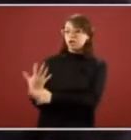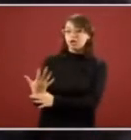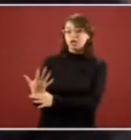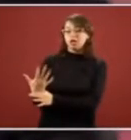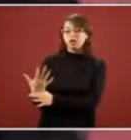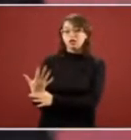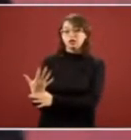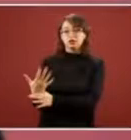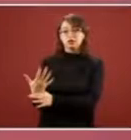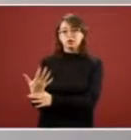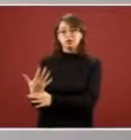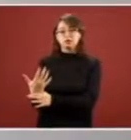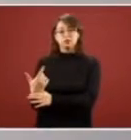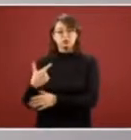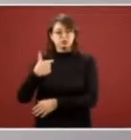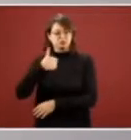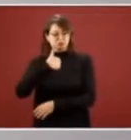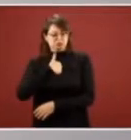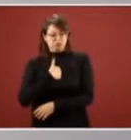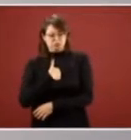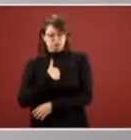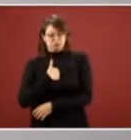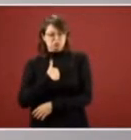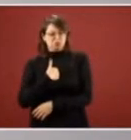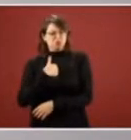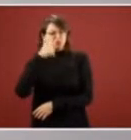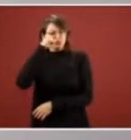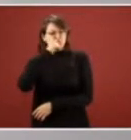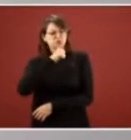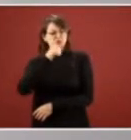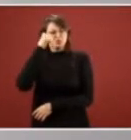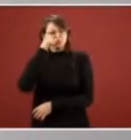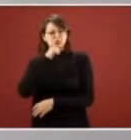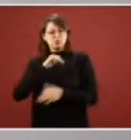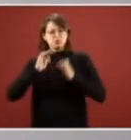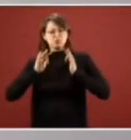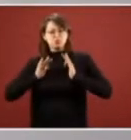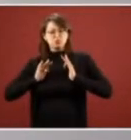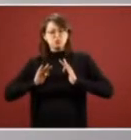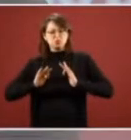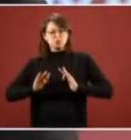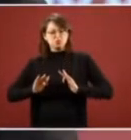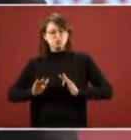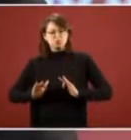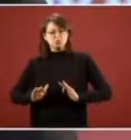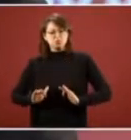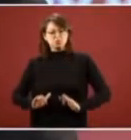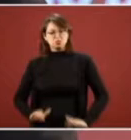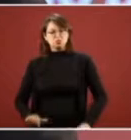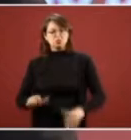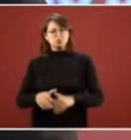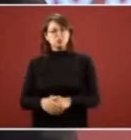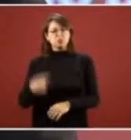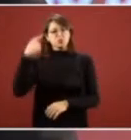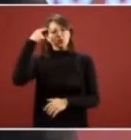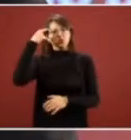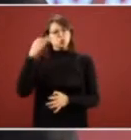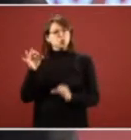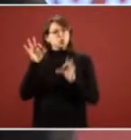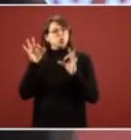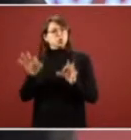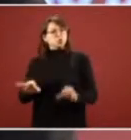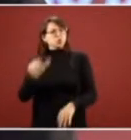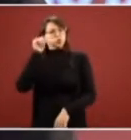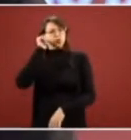perdido la calma that i have never lost my composure voy abandonado la cordura or